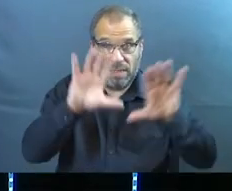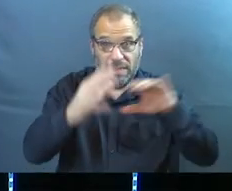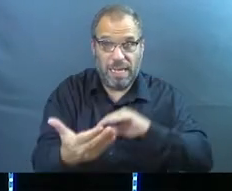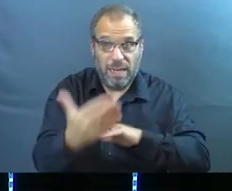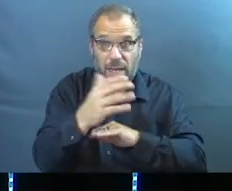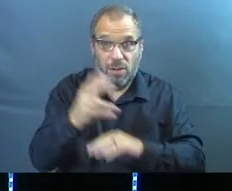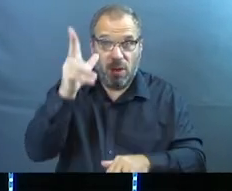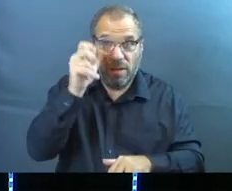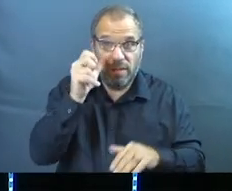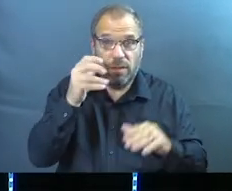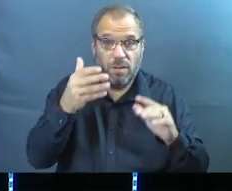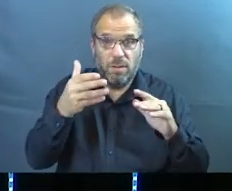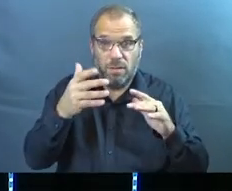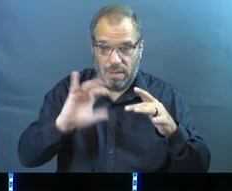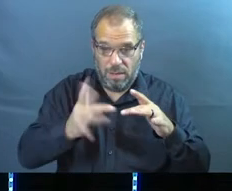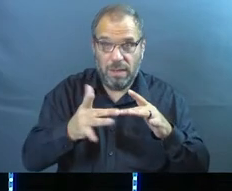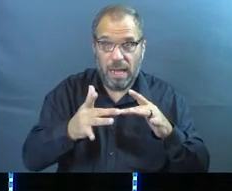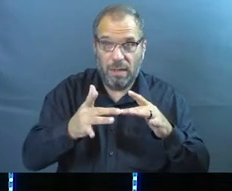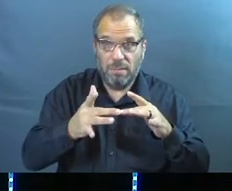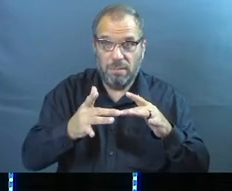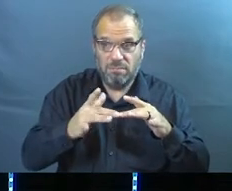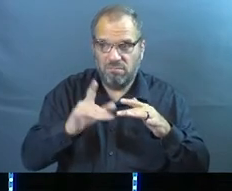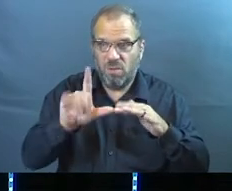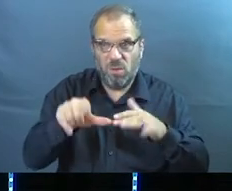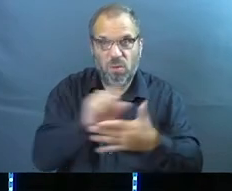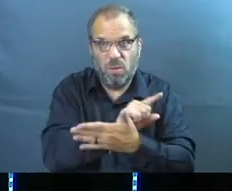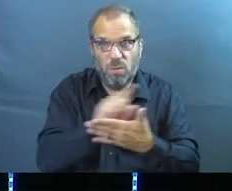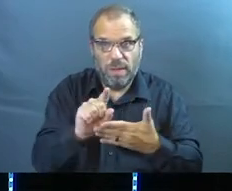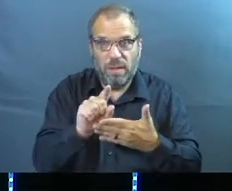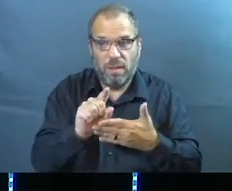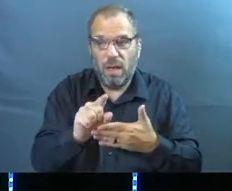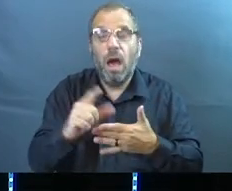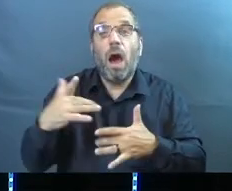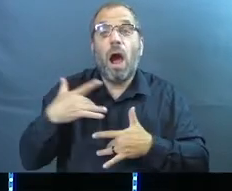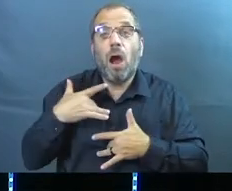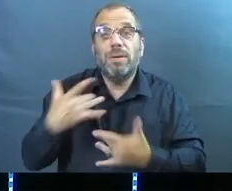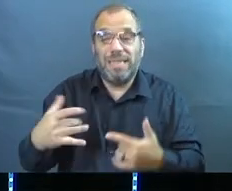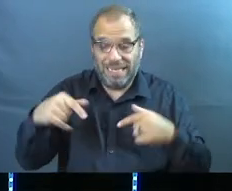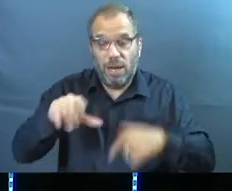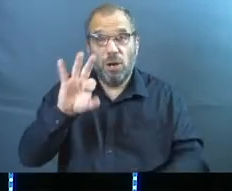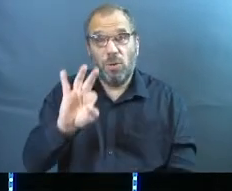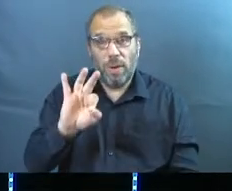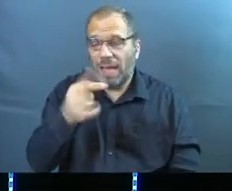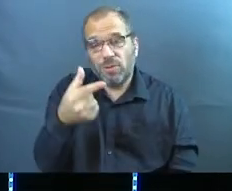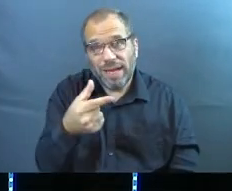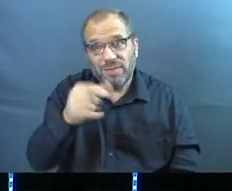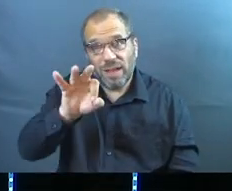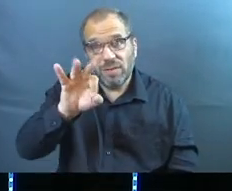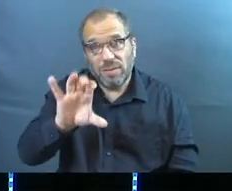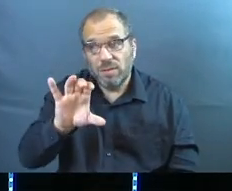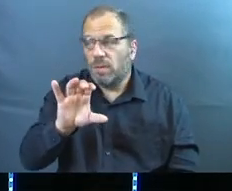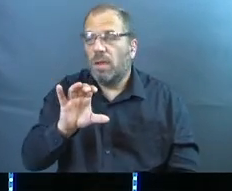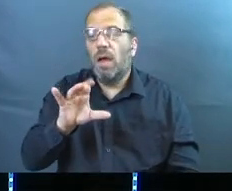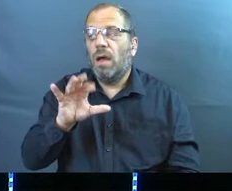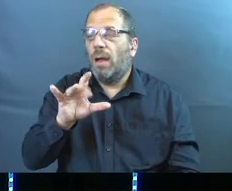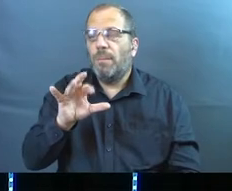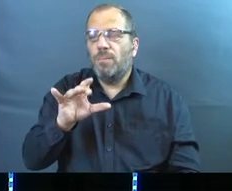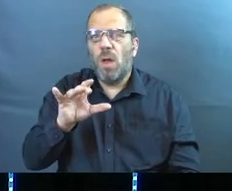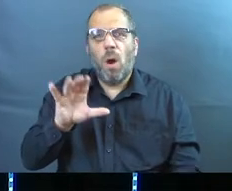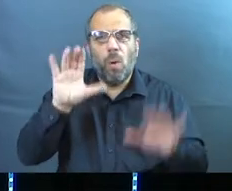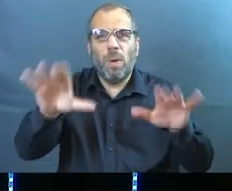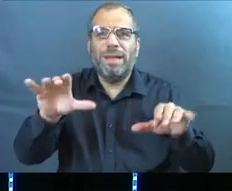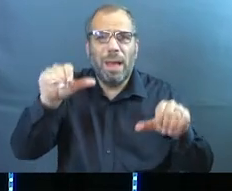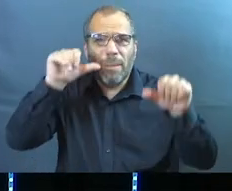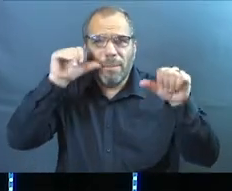Sundays and you're listening to them online later on throughout the week. Our intention here at Grace Fellowship Church is that these would be a